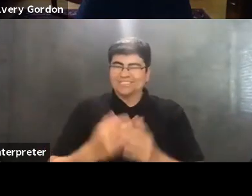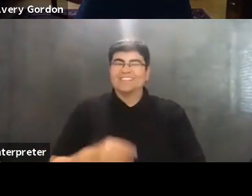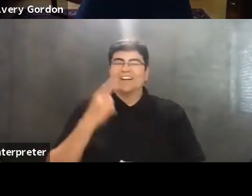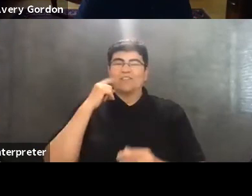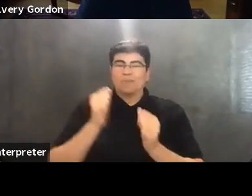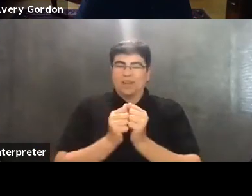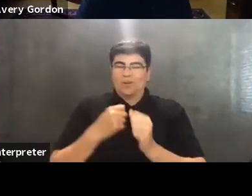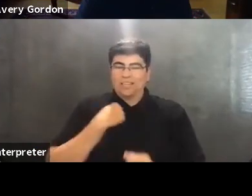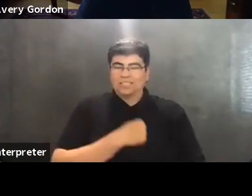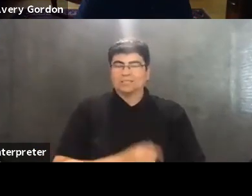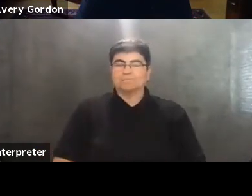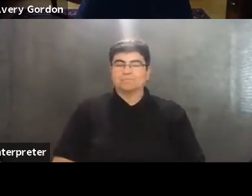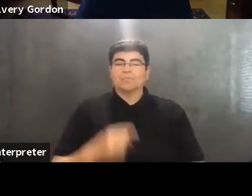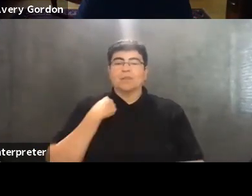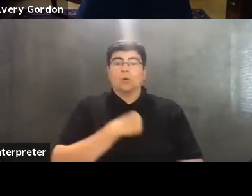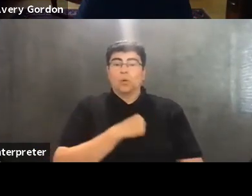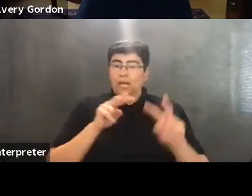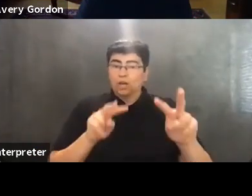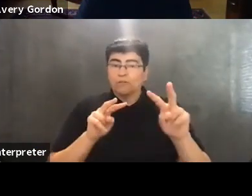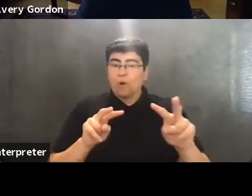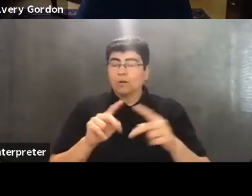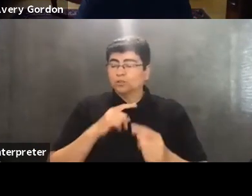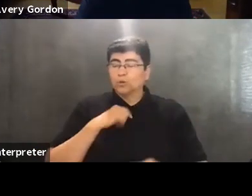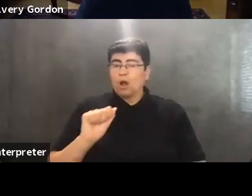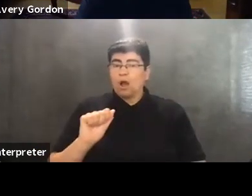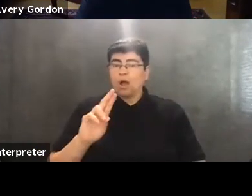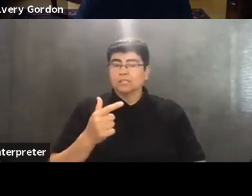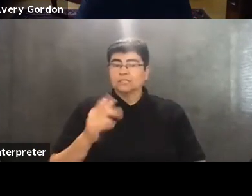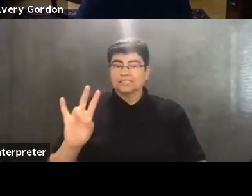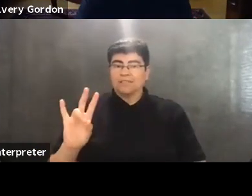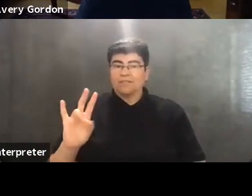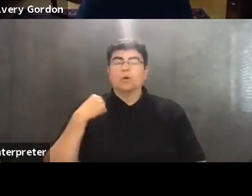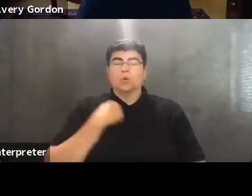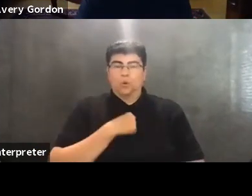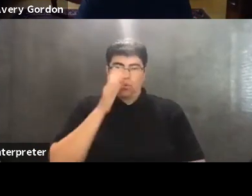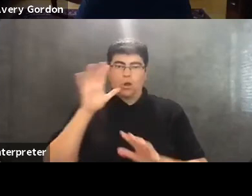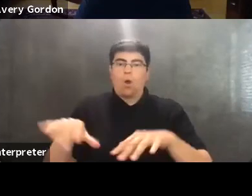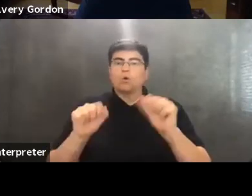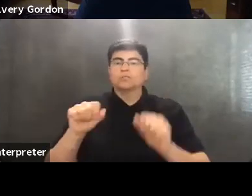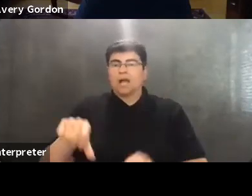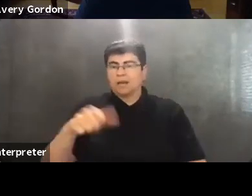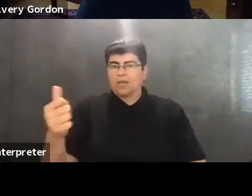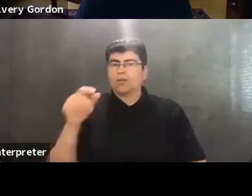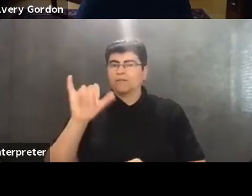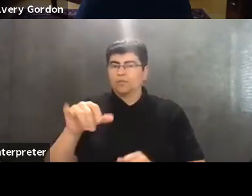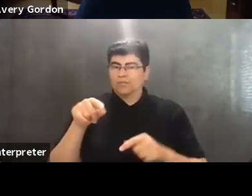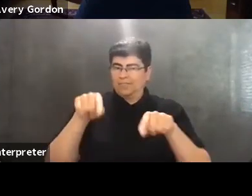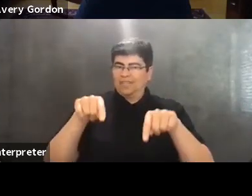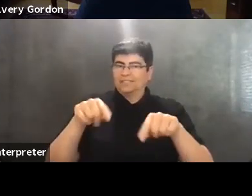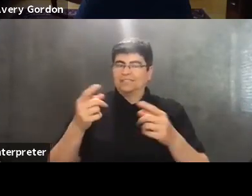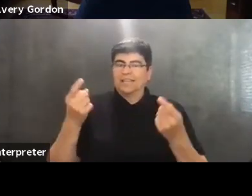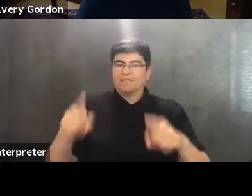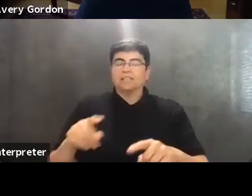with us. Uh, we look forward to August 7th, when we'll be hosting another of these events on